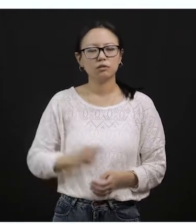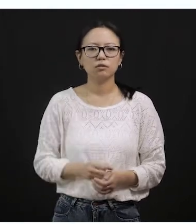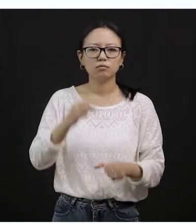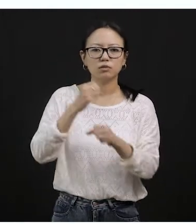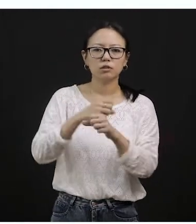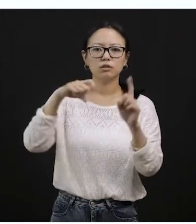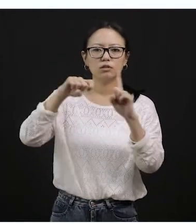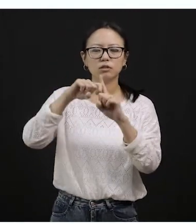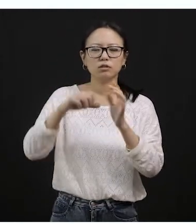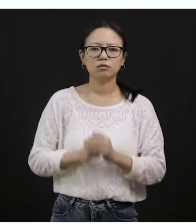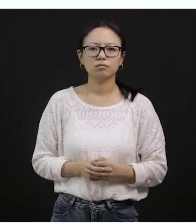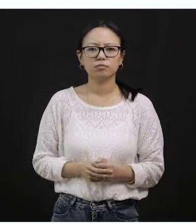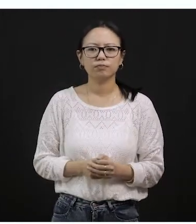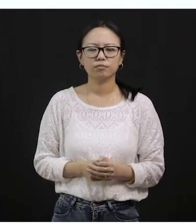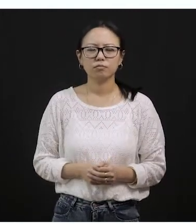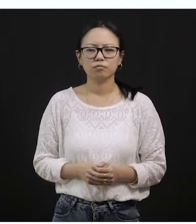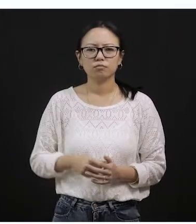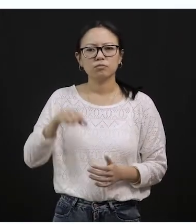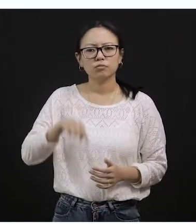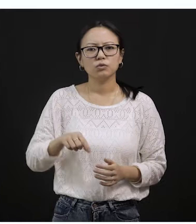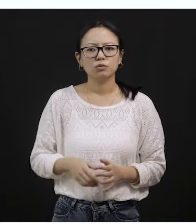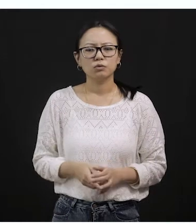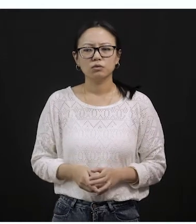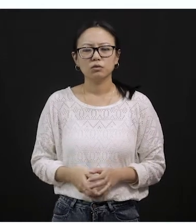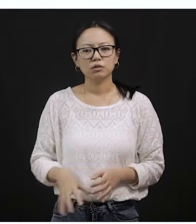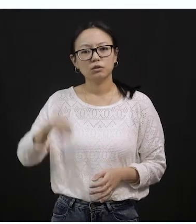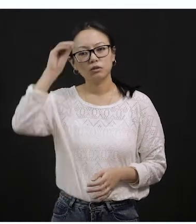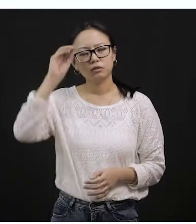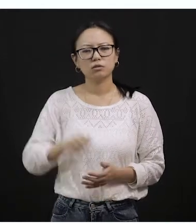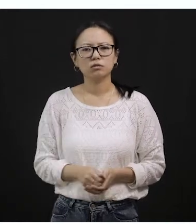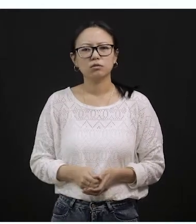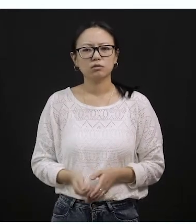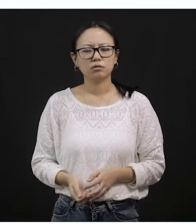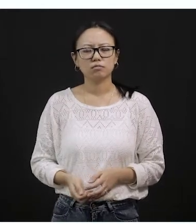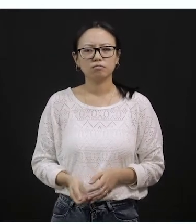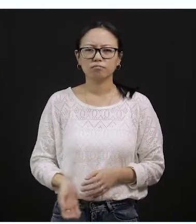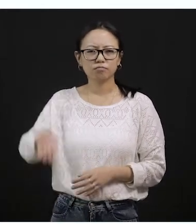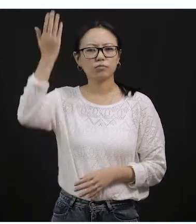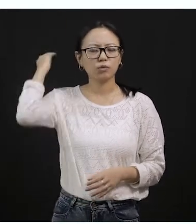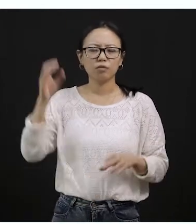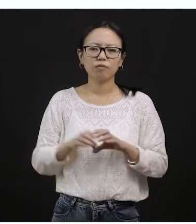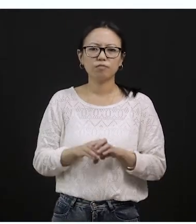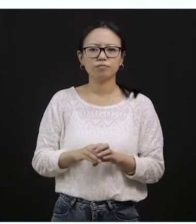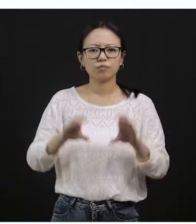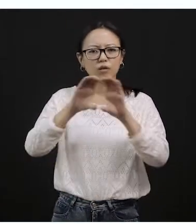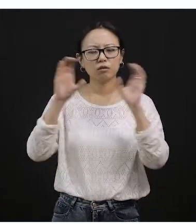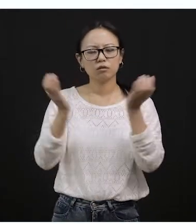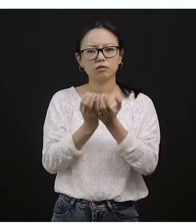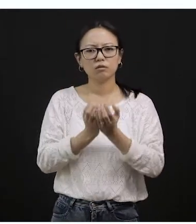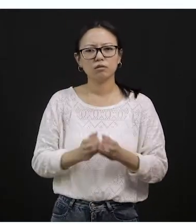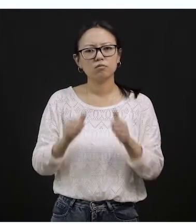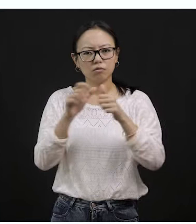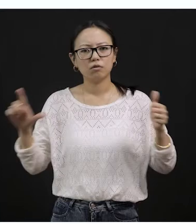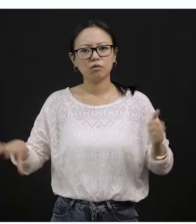it's all gonna be about revision. Alright, so whatever we have learned during this short period of time, is during